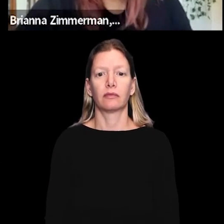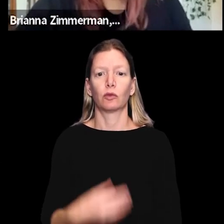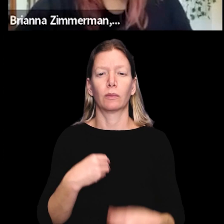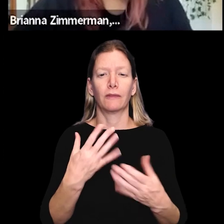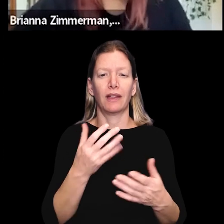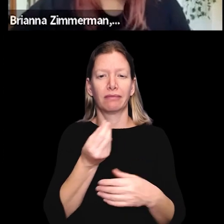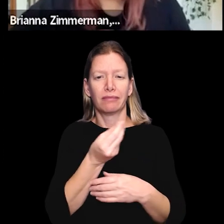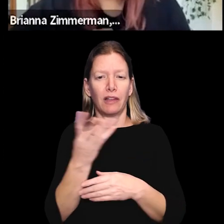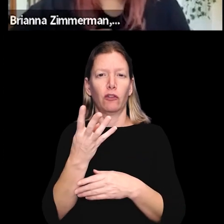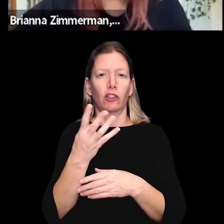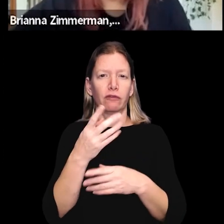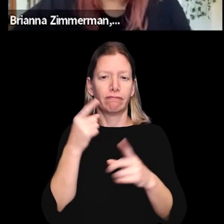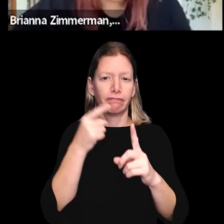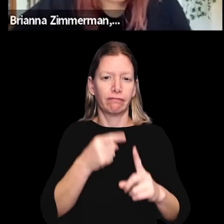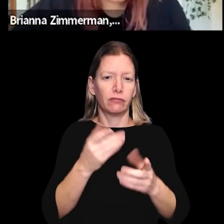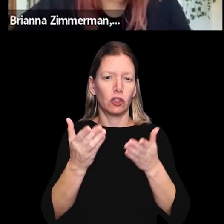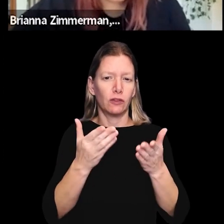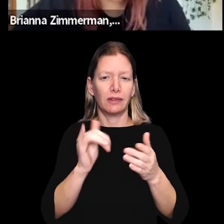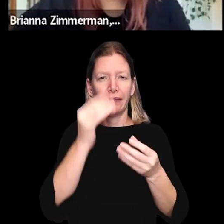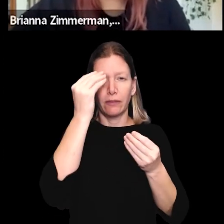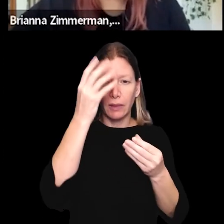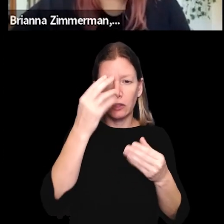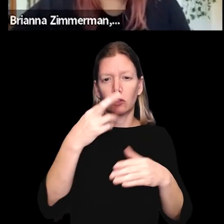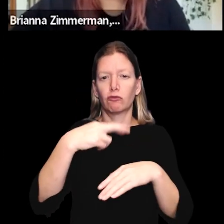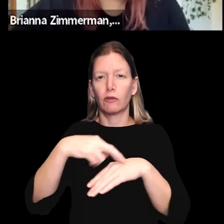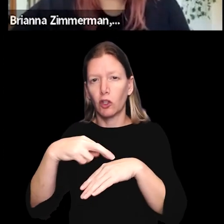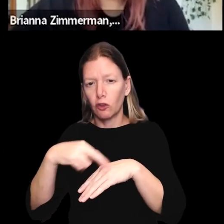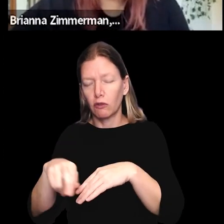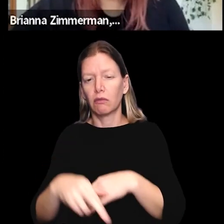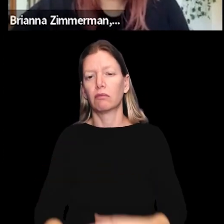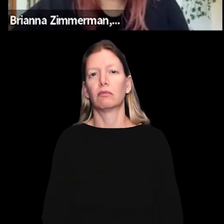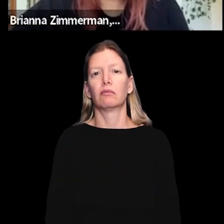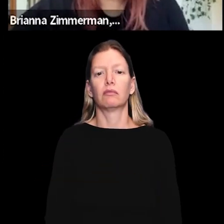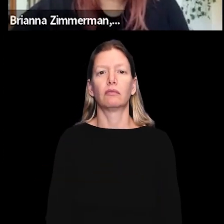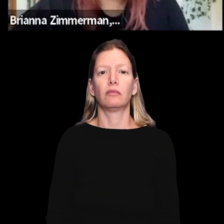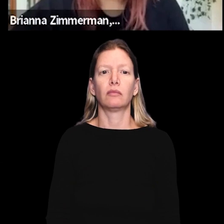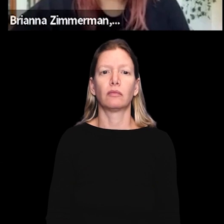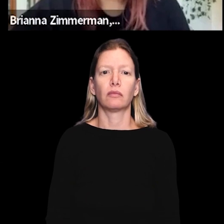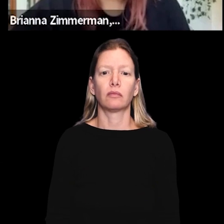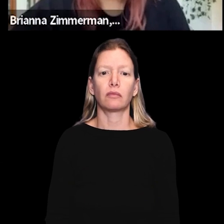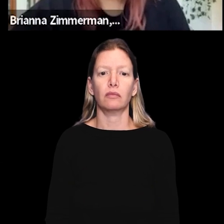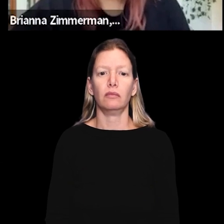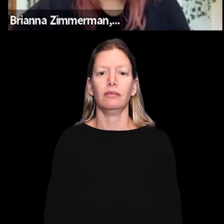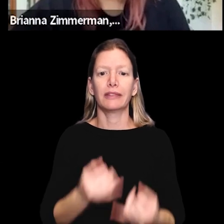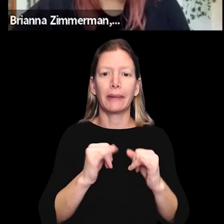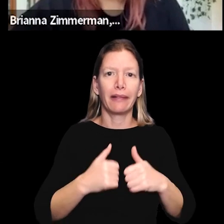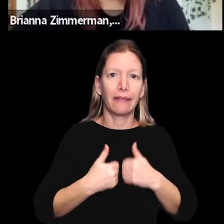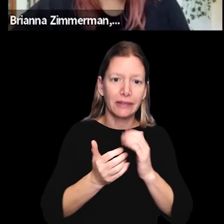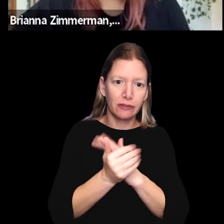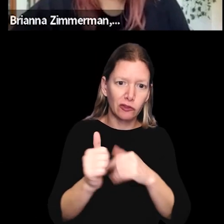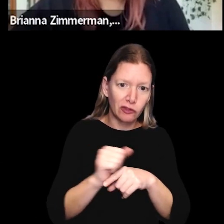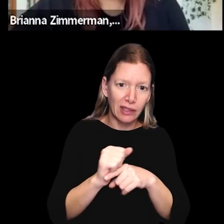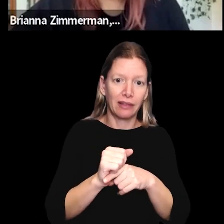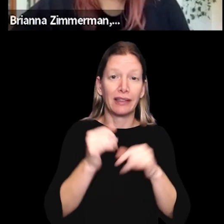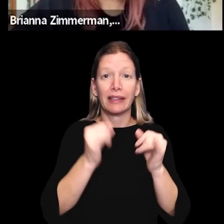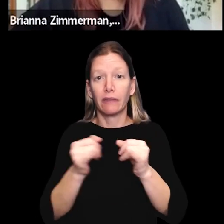We provide several core services like information and referral, independent